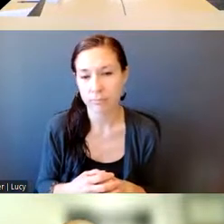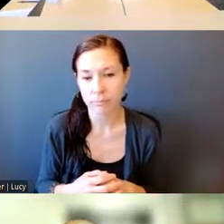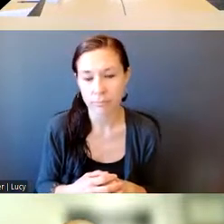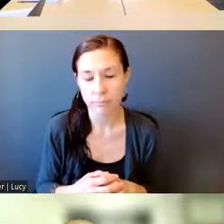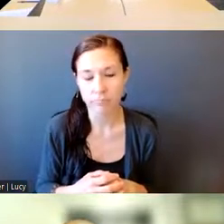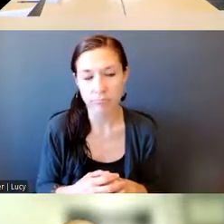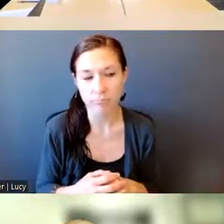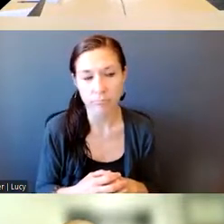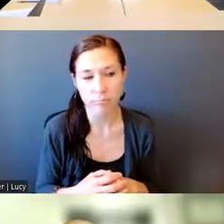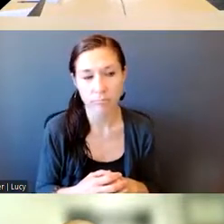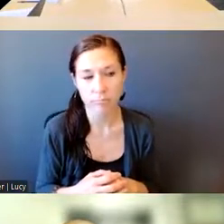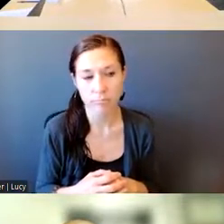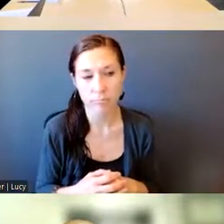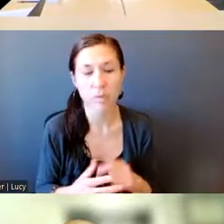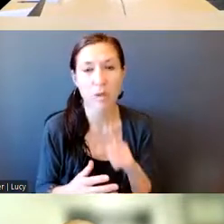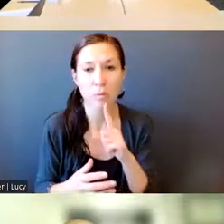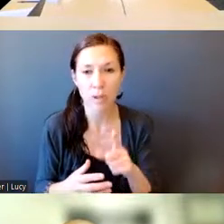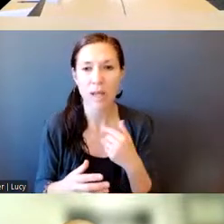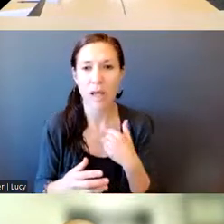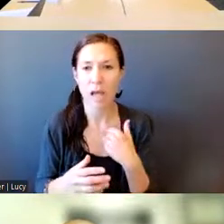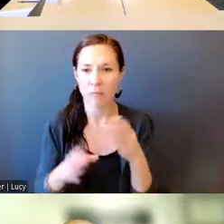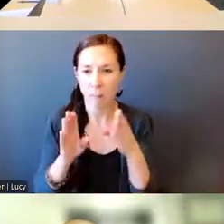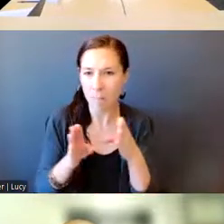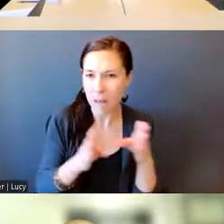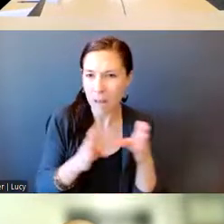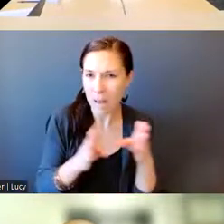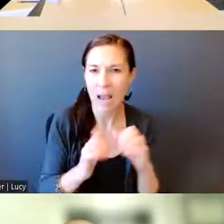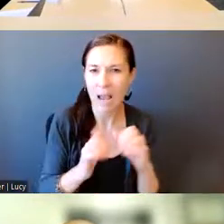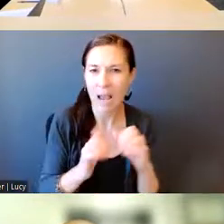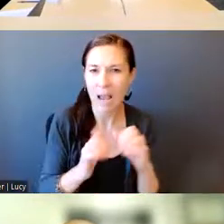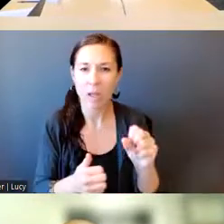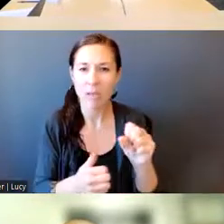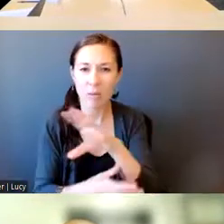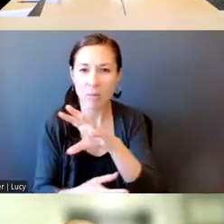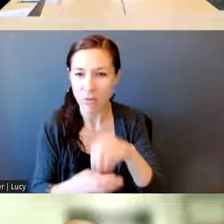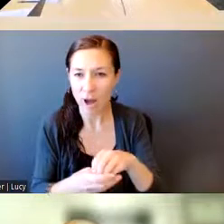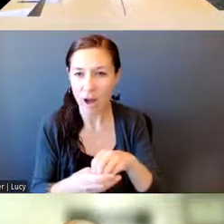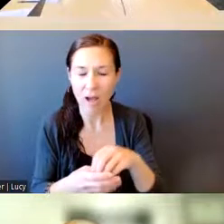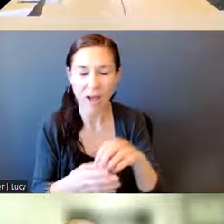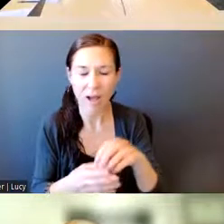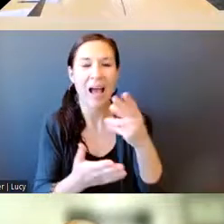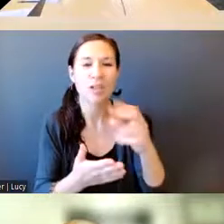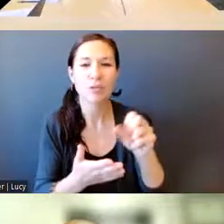having them involved in what police reform looks like in our community.